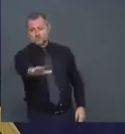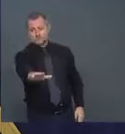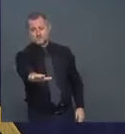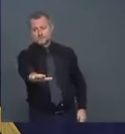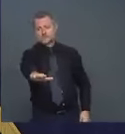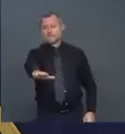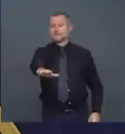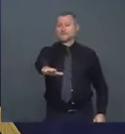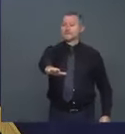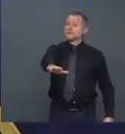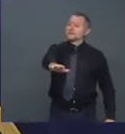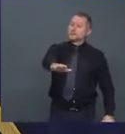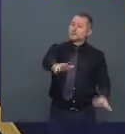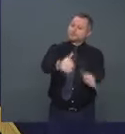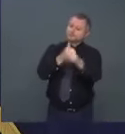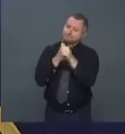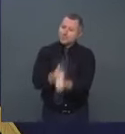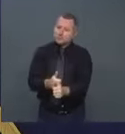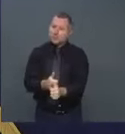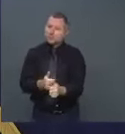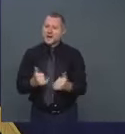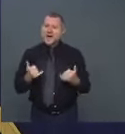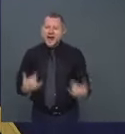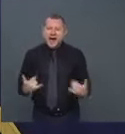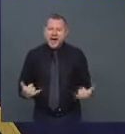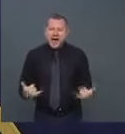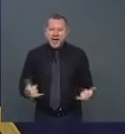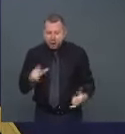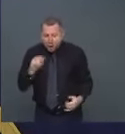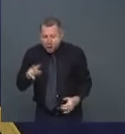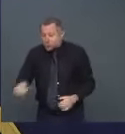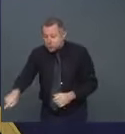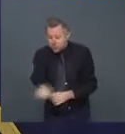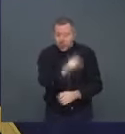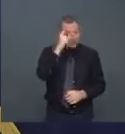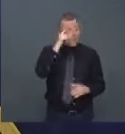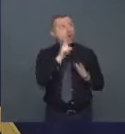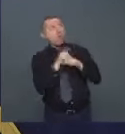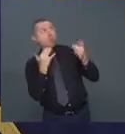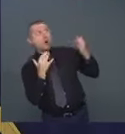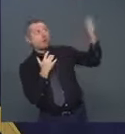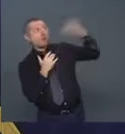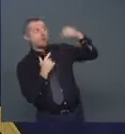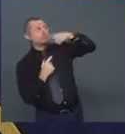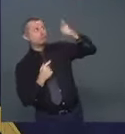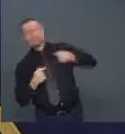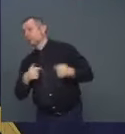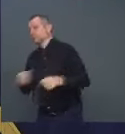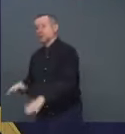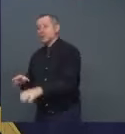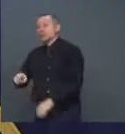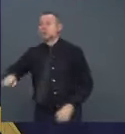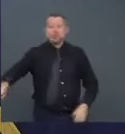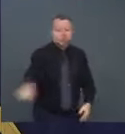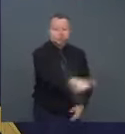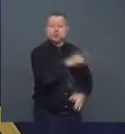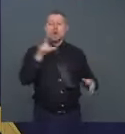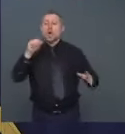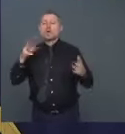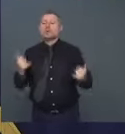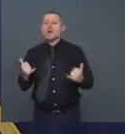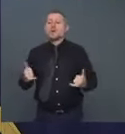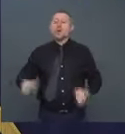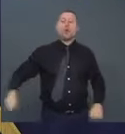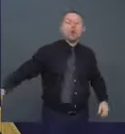laws. The current law law was everybody has to wear a mask. Why didn't you